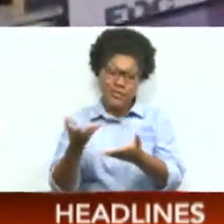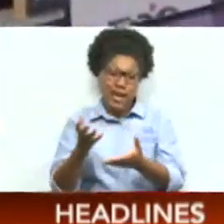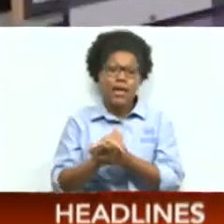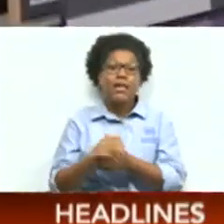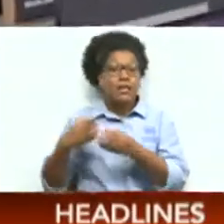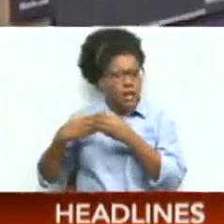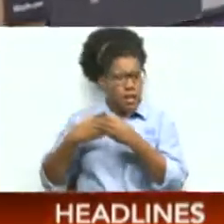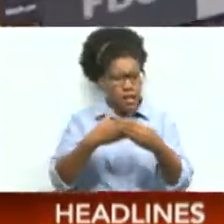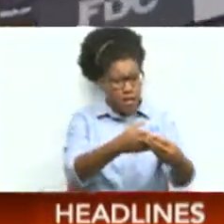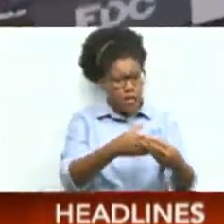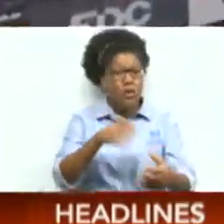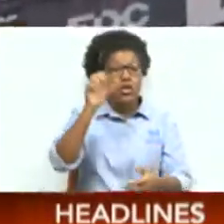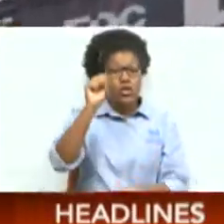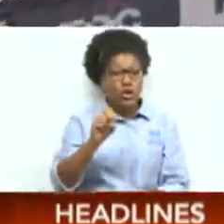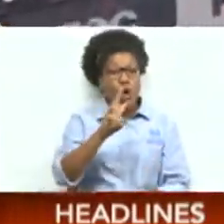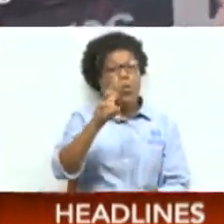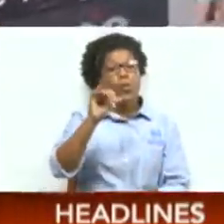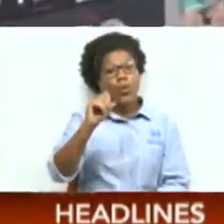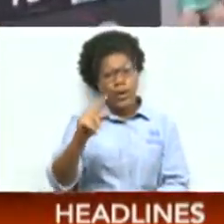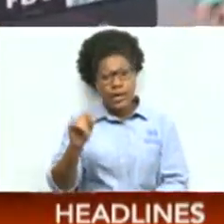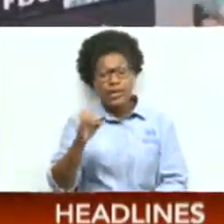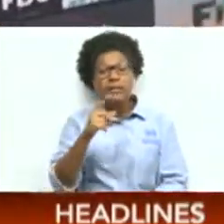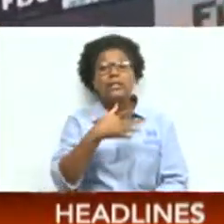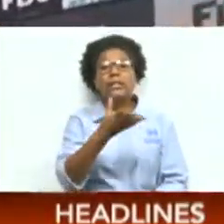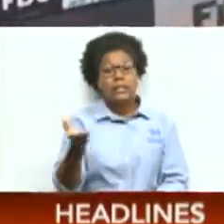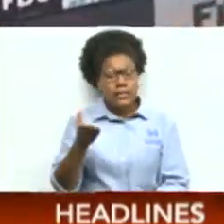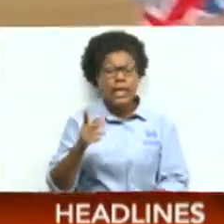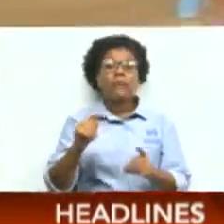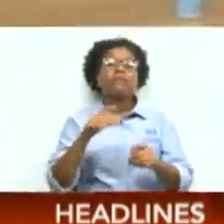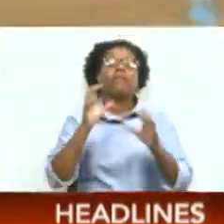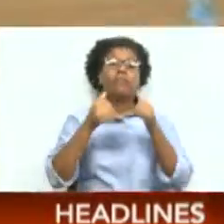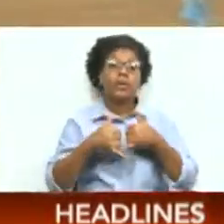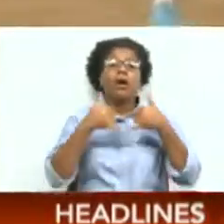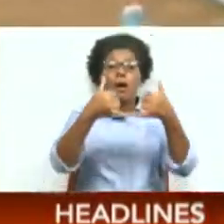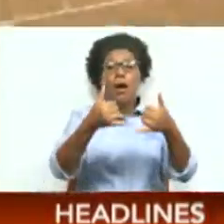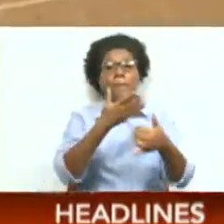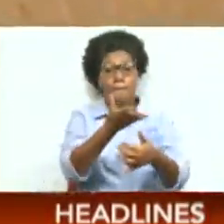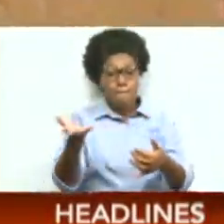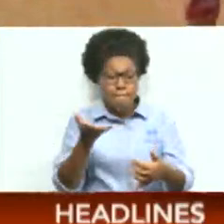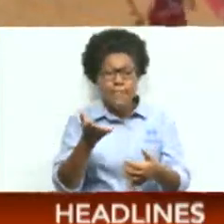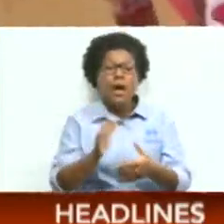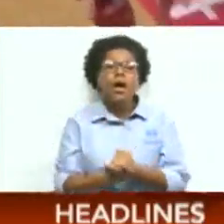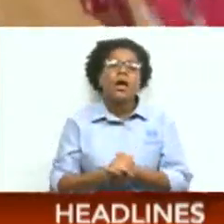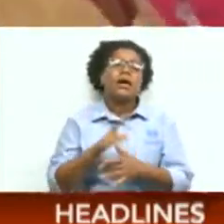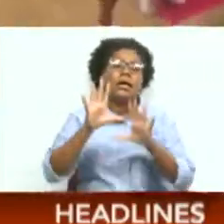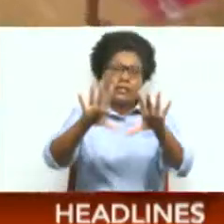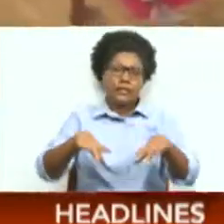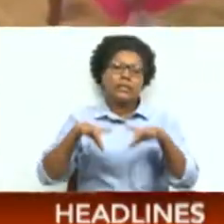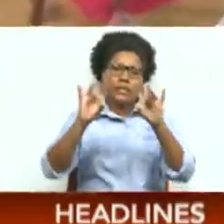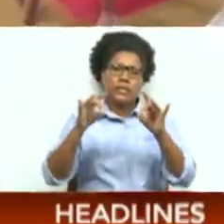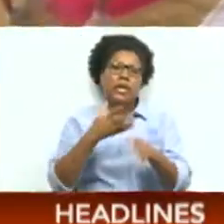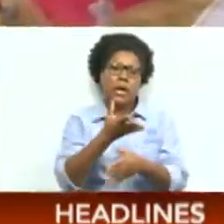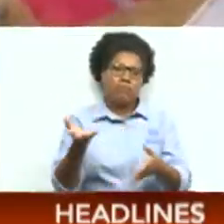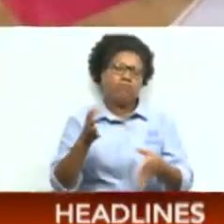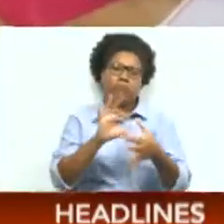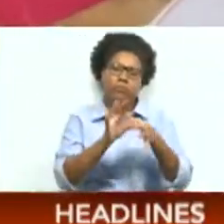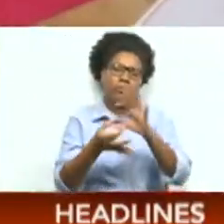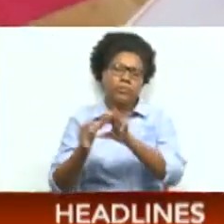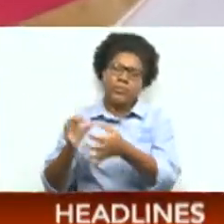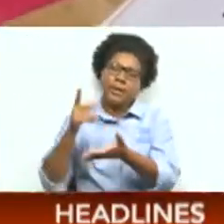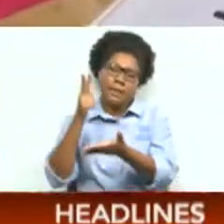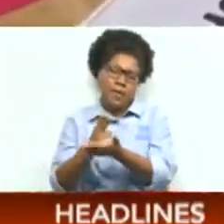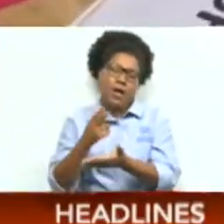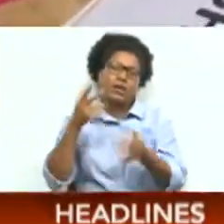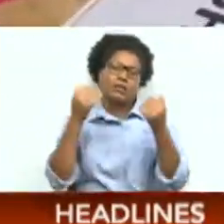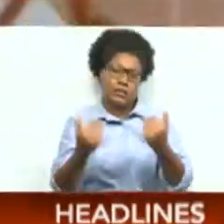Swifts to their first Suncourt Team Girls Cup on their Ken Rosewall Arena home court in Sydney Olympic Park today. This after